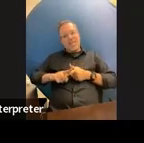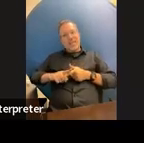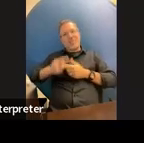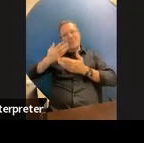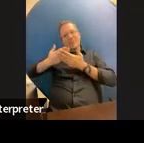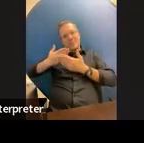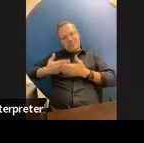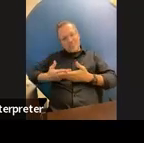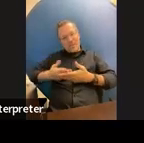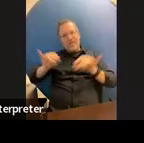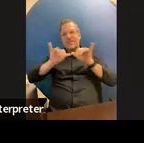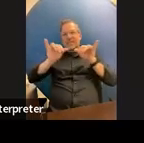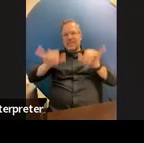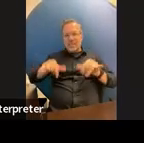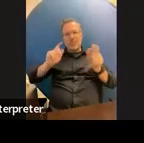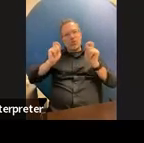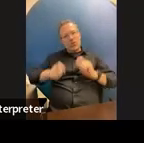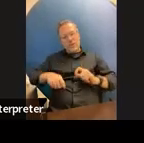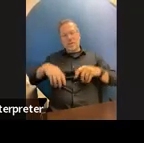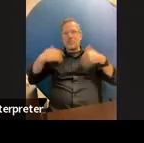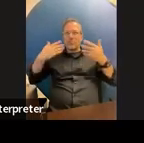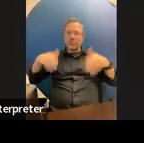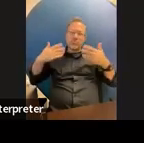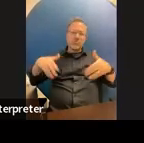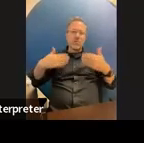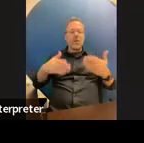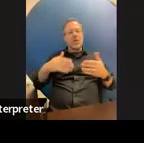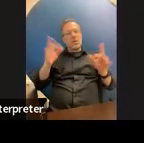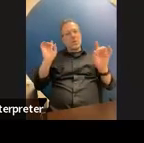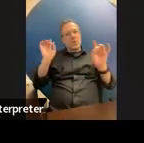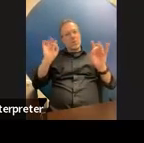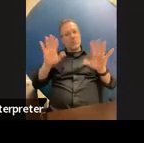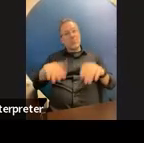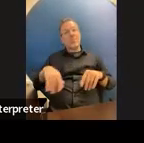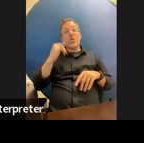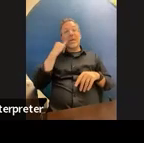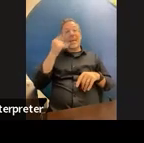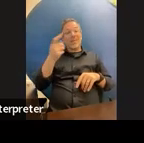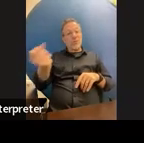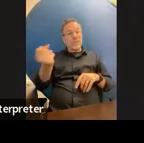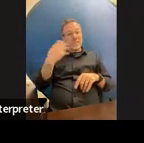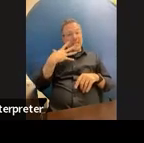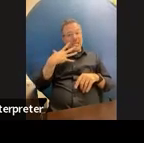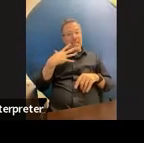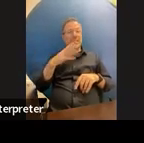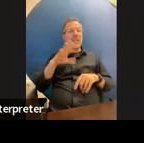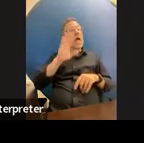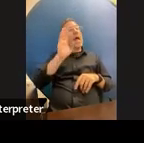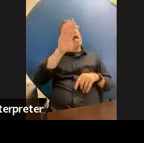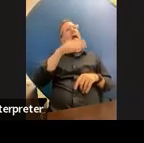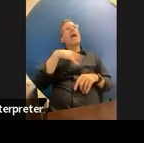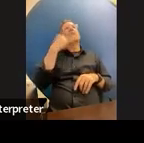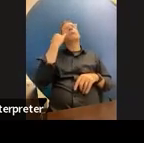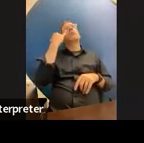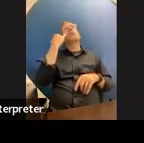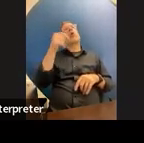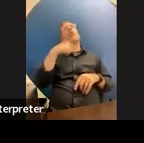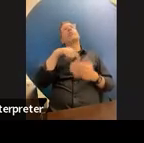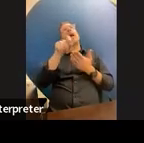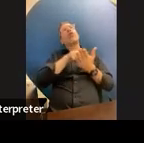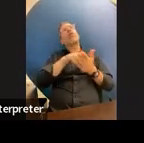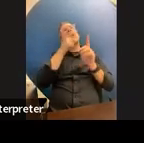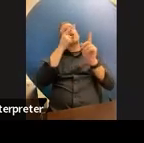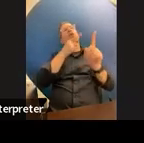systemic correction it snowballs it's a nightmare so if you send us a hypothetical kind of hey if i were to write a goal like